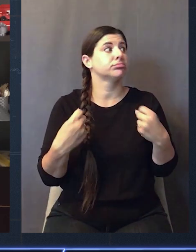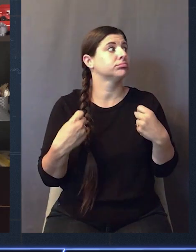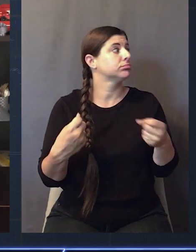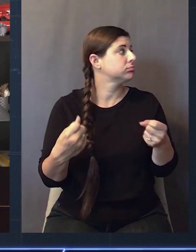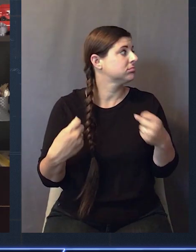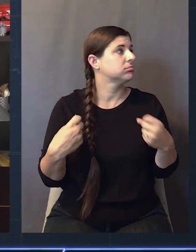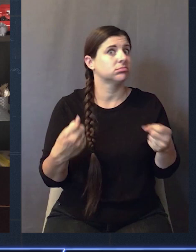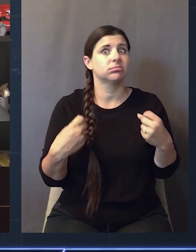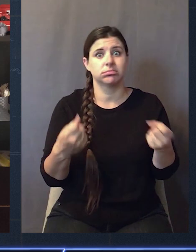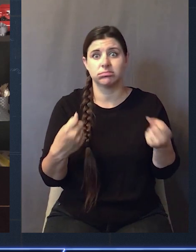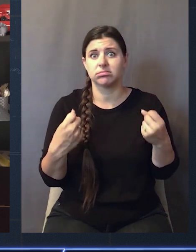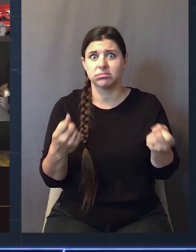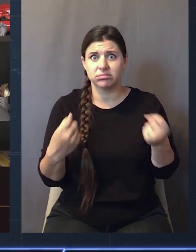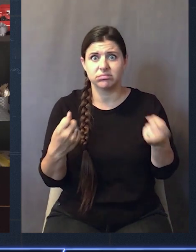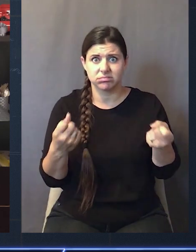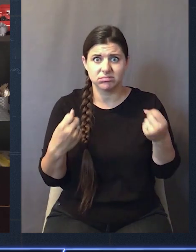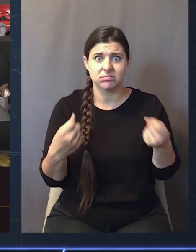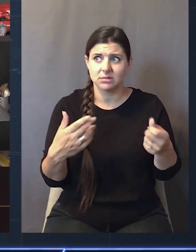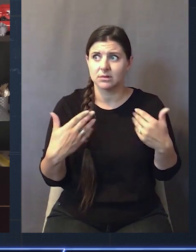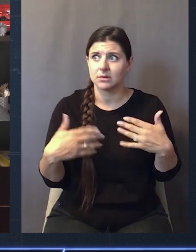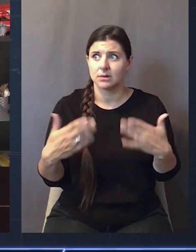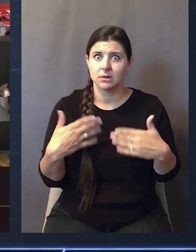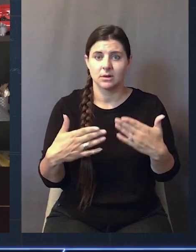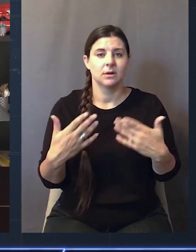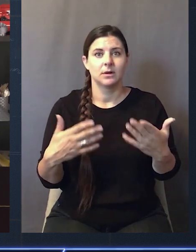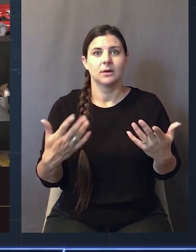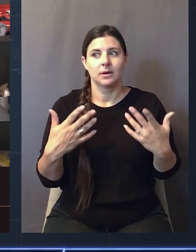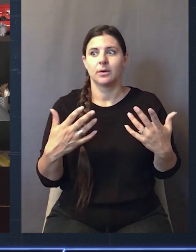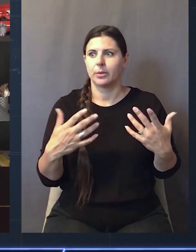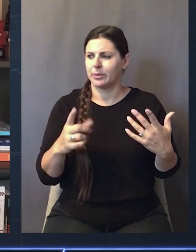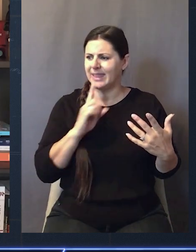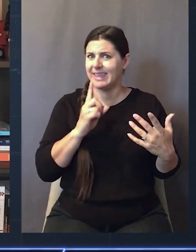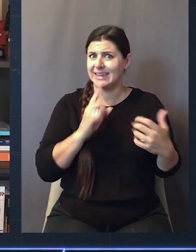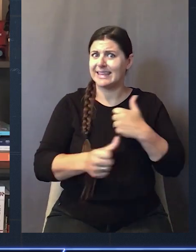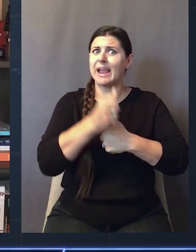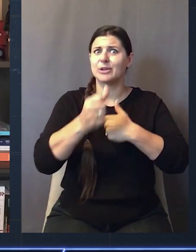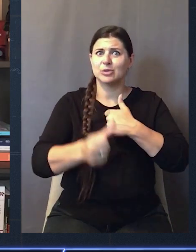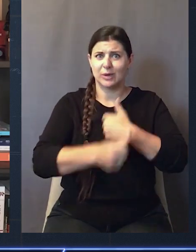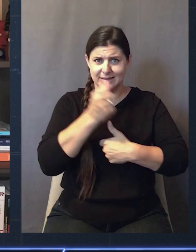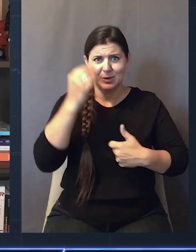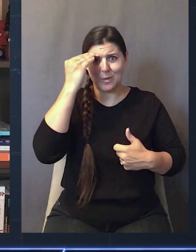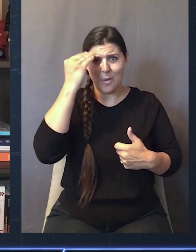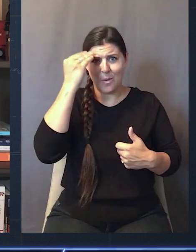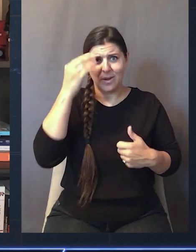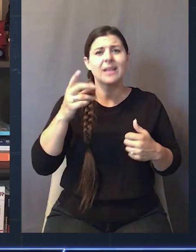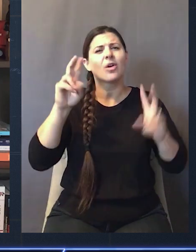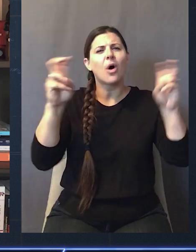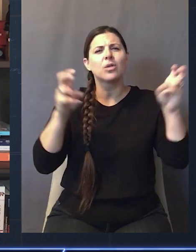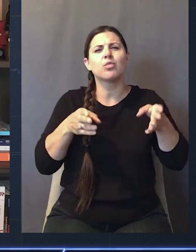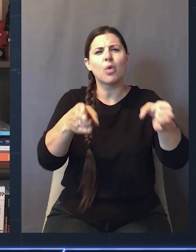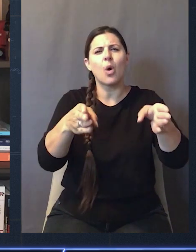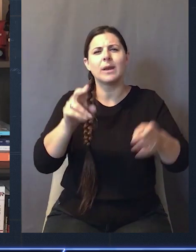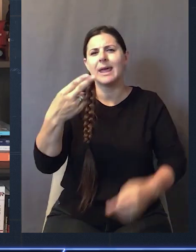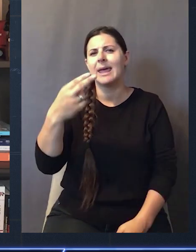The time is just flying by, but the miles are just kind of going ever so slowly. One real danger you find when you're on the road is this